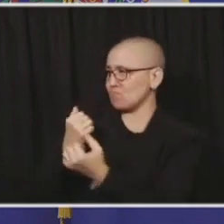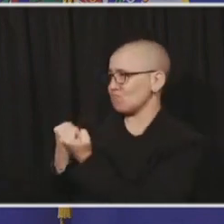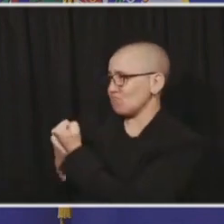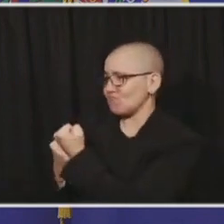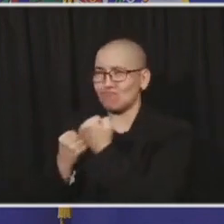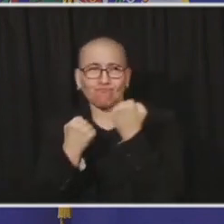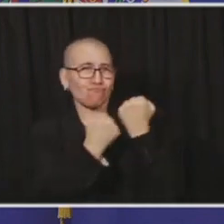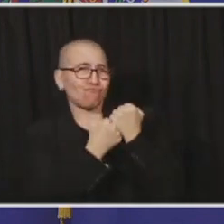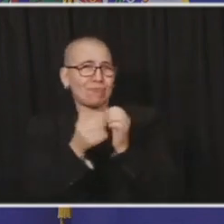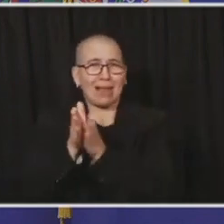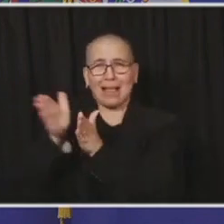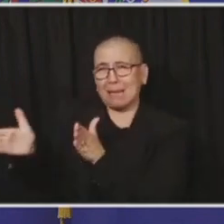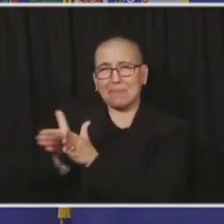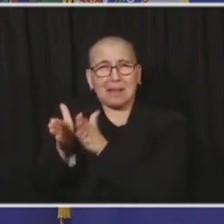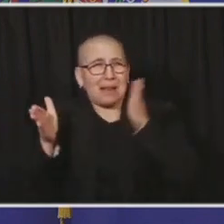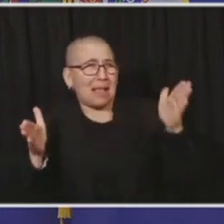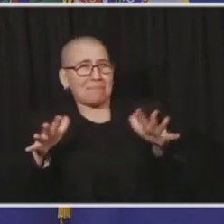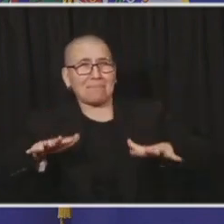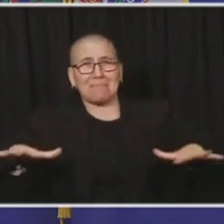as we move towards